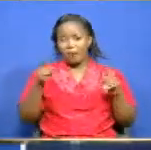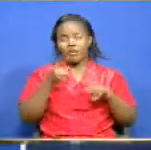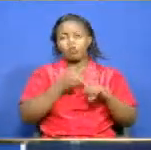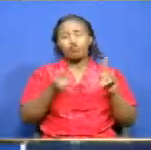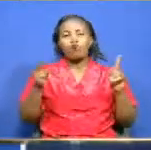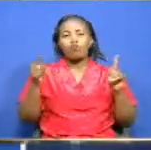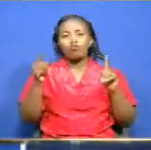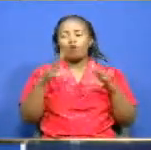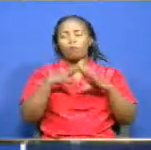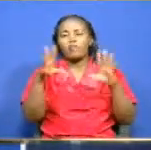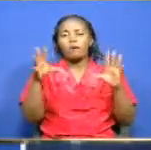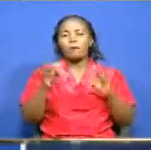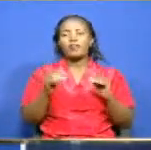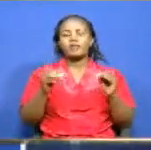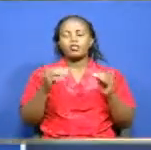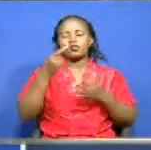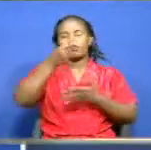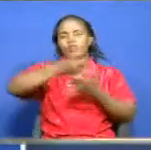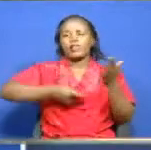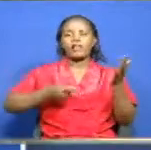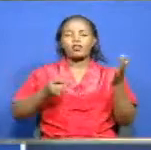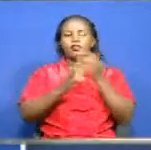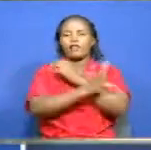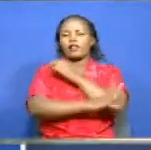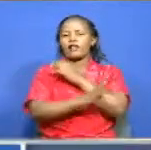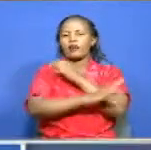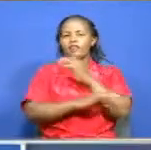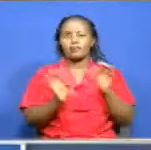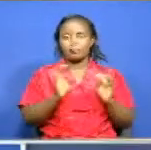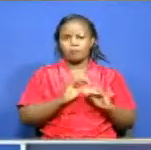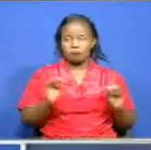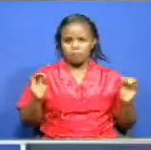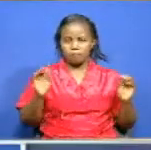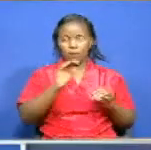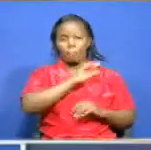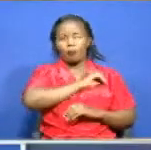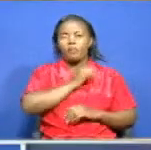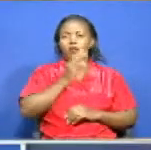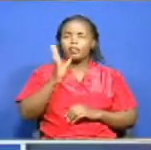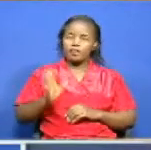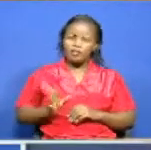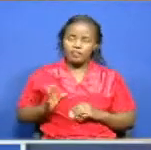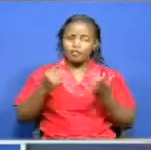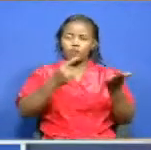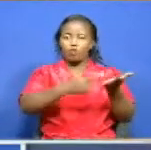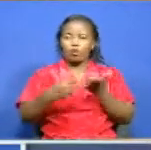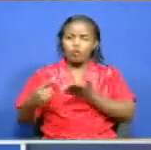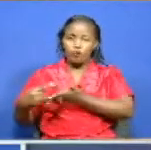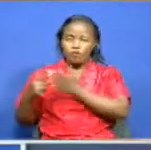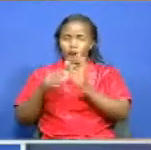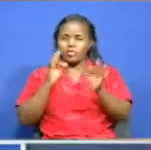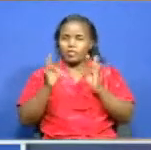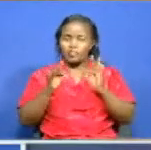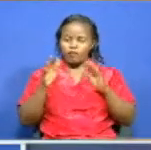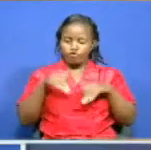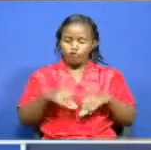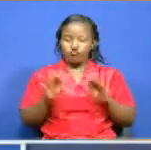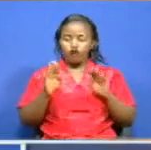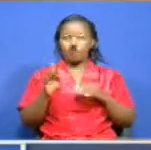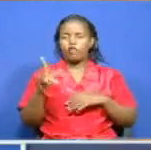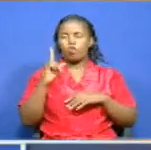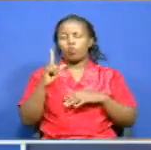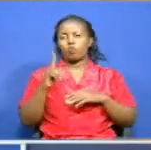revenues raised nationally. Senators are set to debate on whether to concur with the ruling. In the bill, counties have been allocated